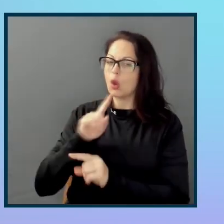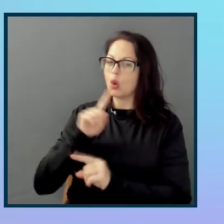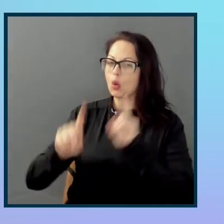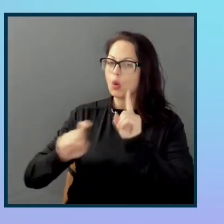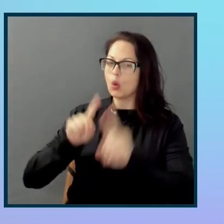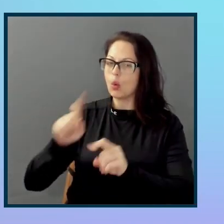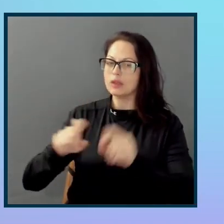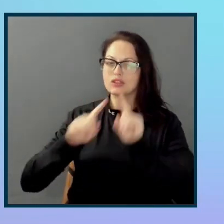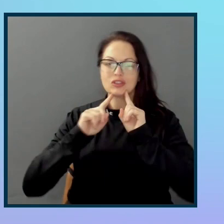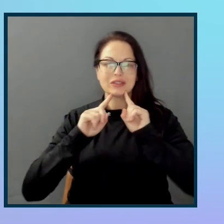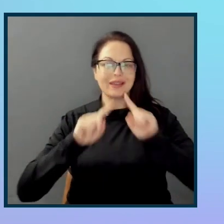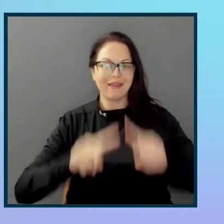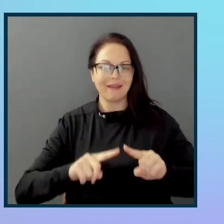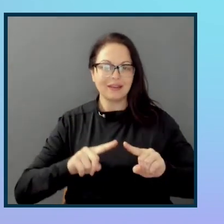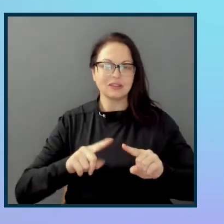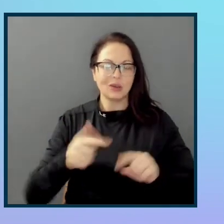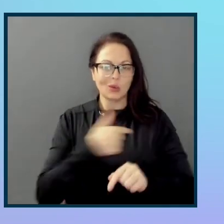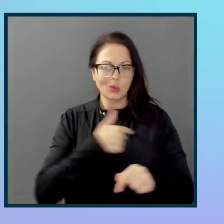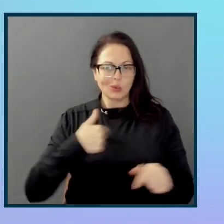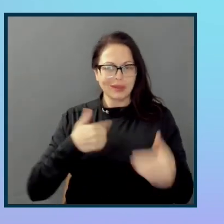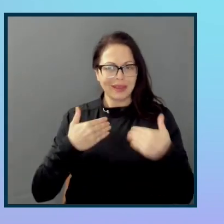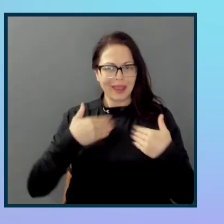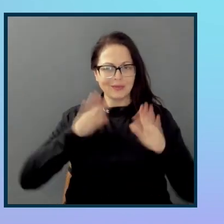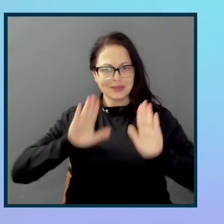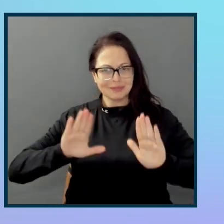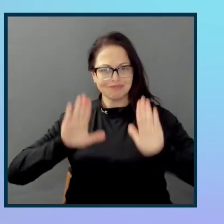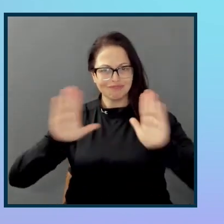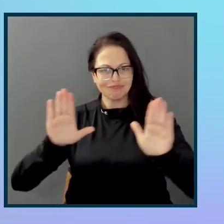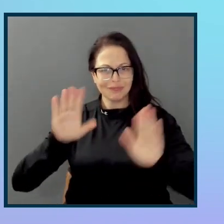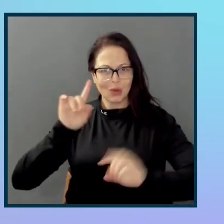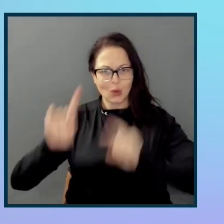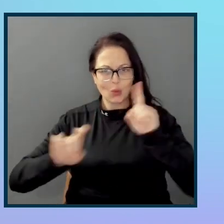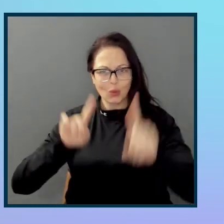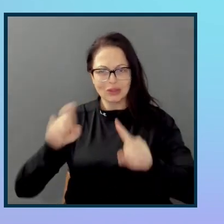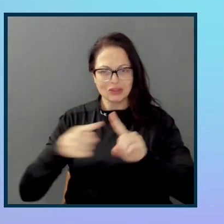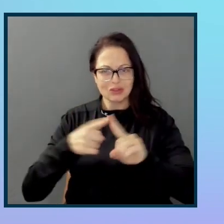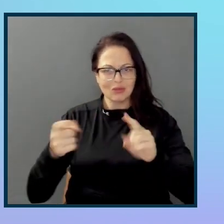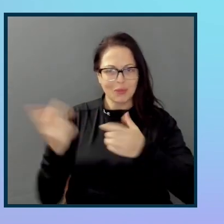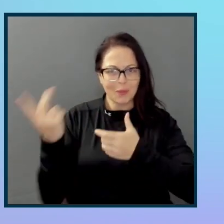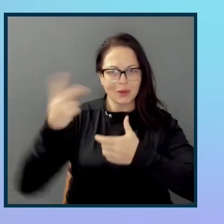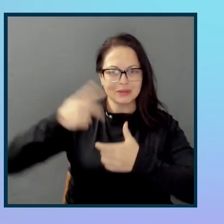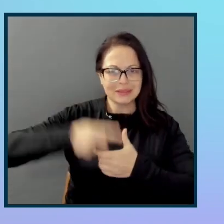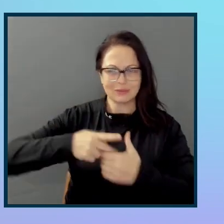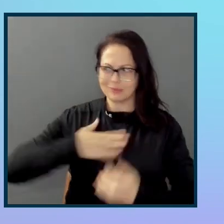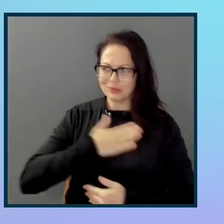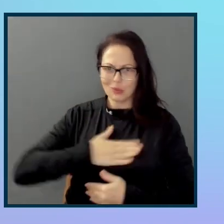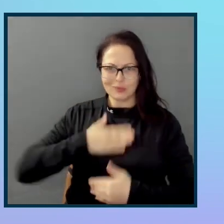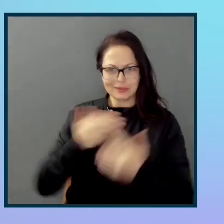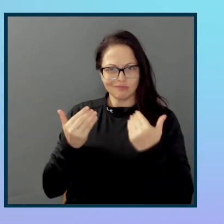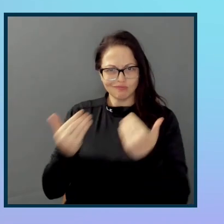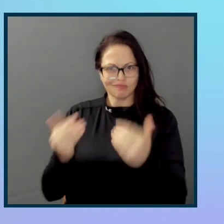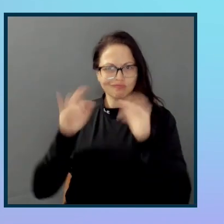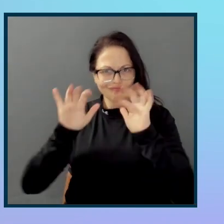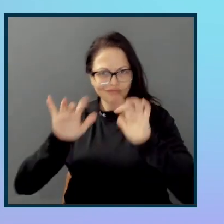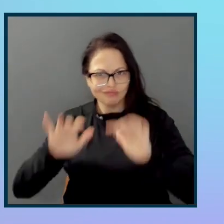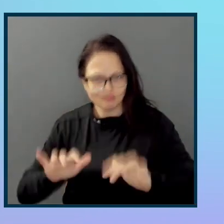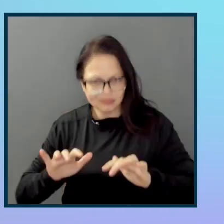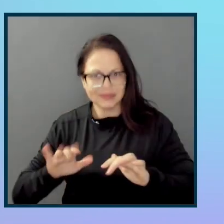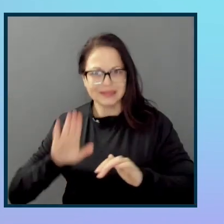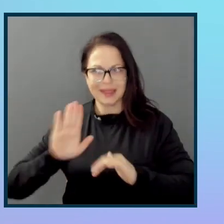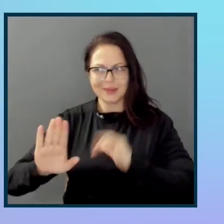pouring in to participants. I encourage you to continue taking advantage of the Q&A section. Add your questions in there.